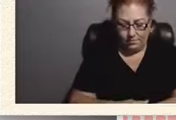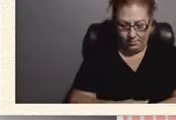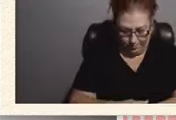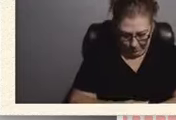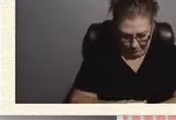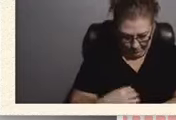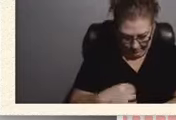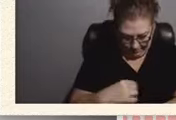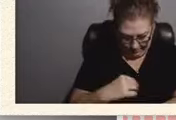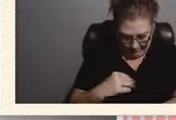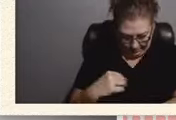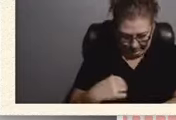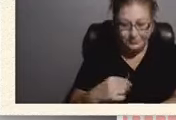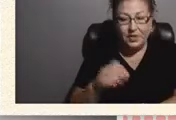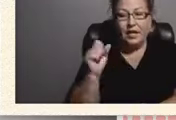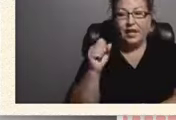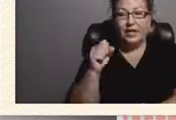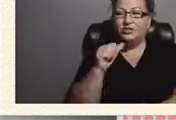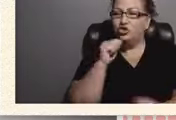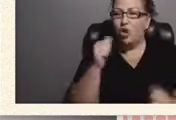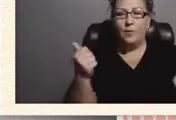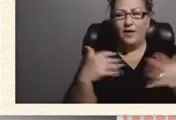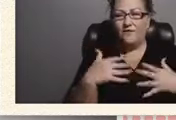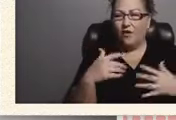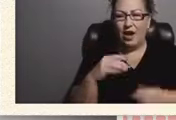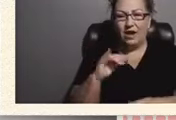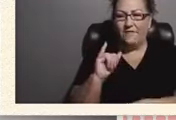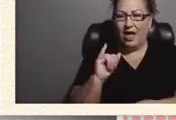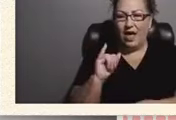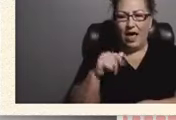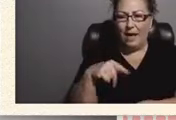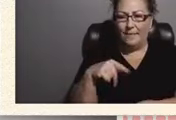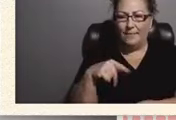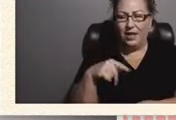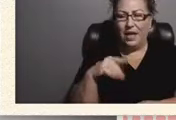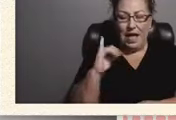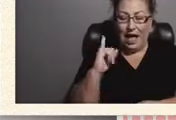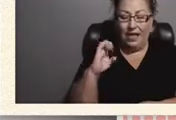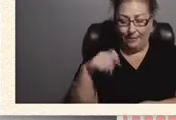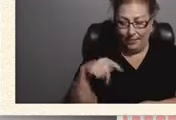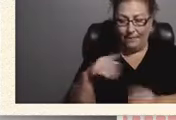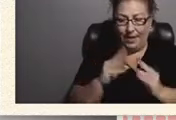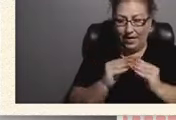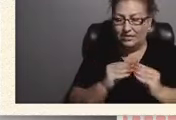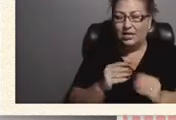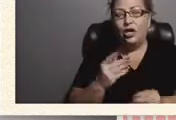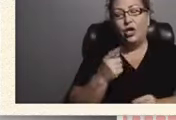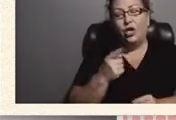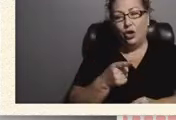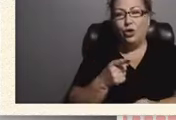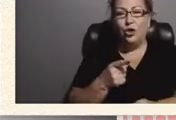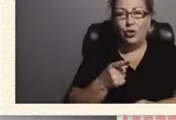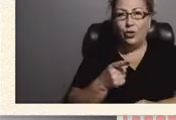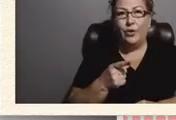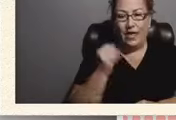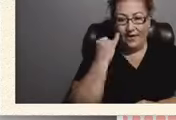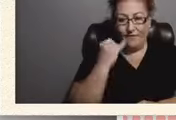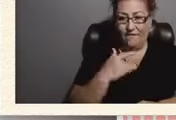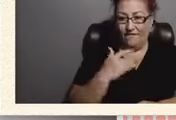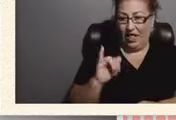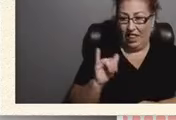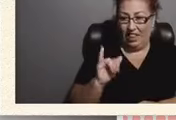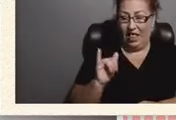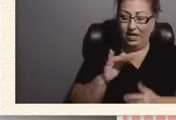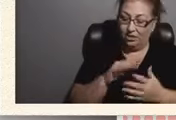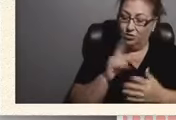Yes. Don't be afraid of the IEP meetings. You basically, if you feel like scheduling one every